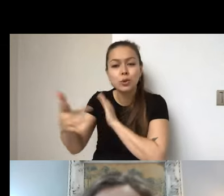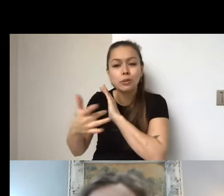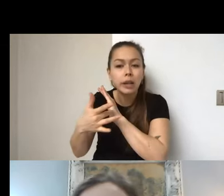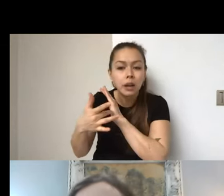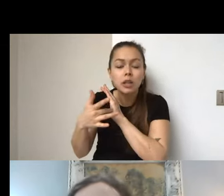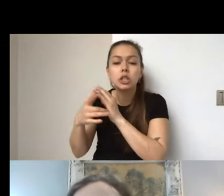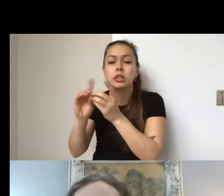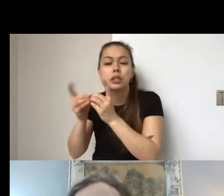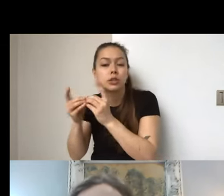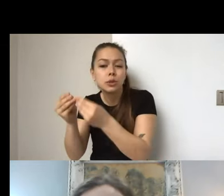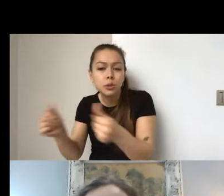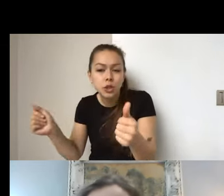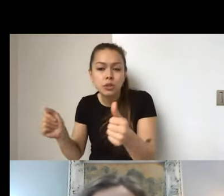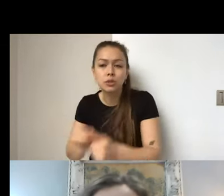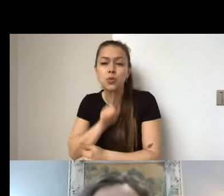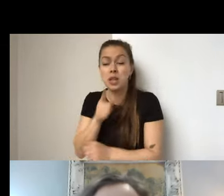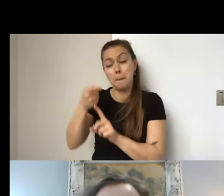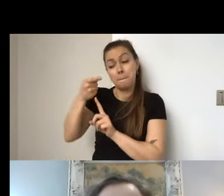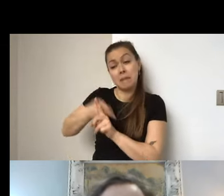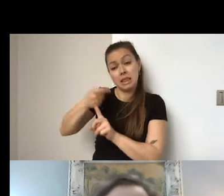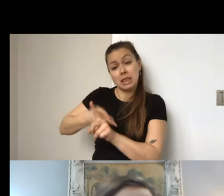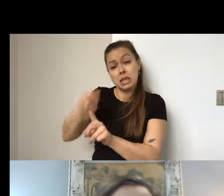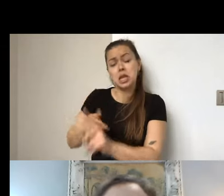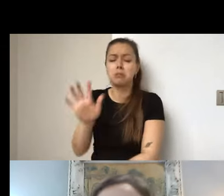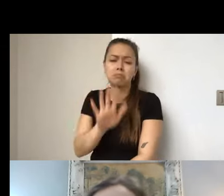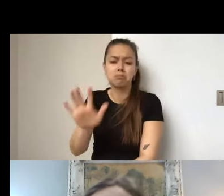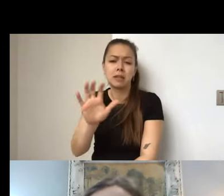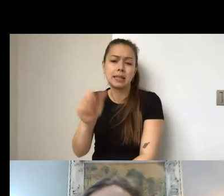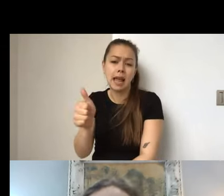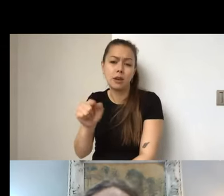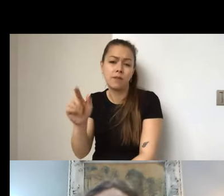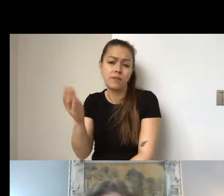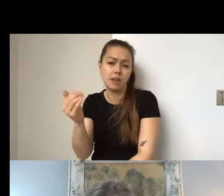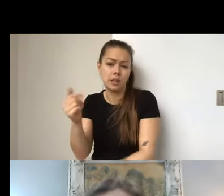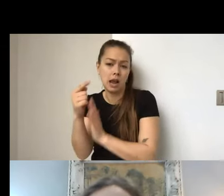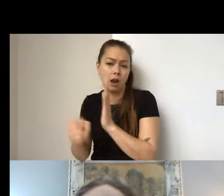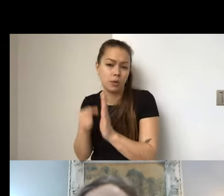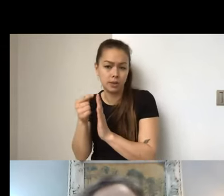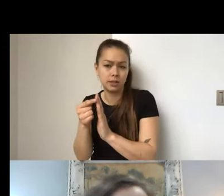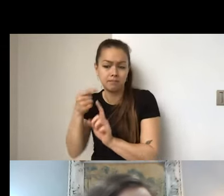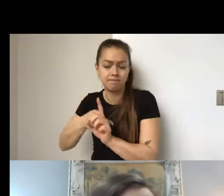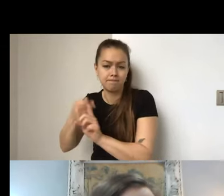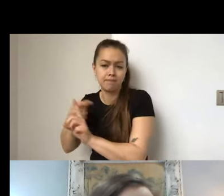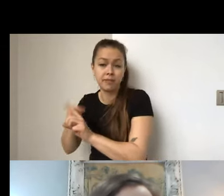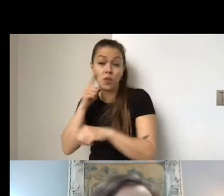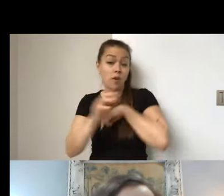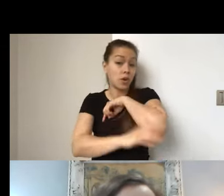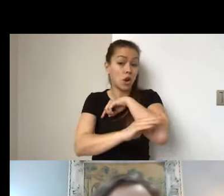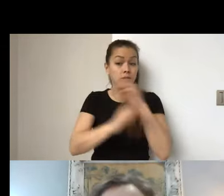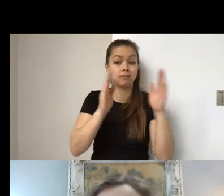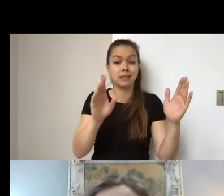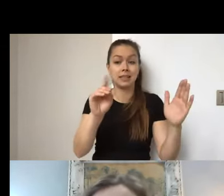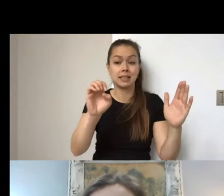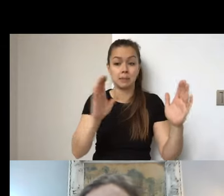about a 10 to 15 hour a month commitment for September to December. And then in the second semester, some